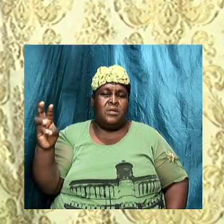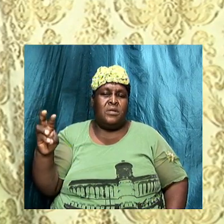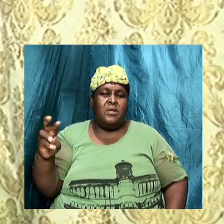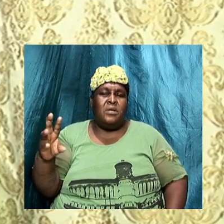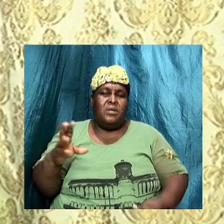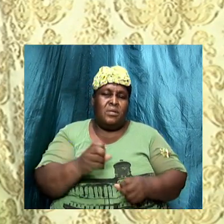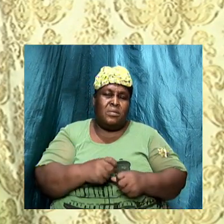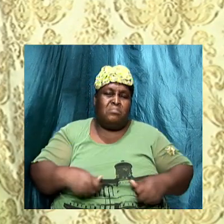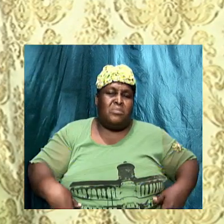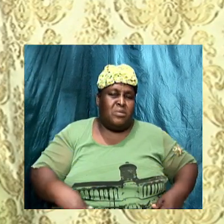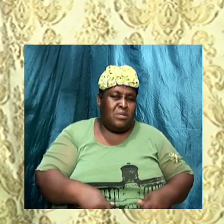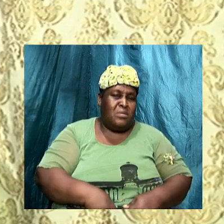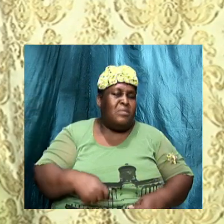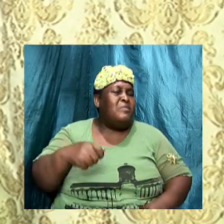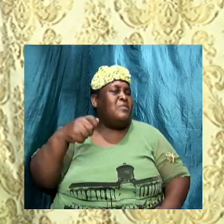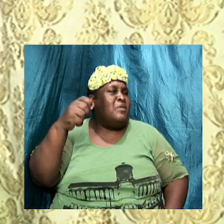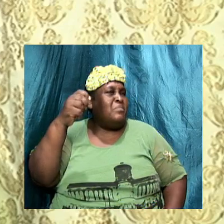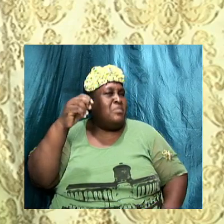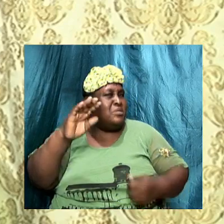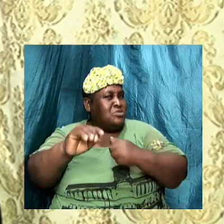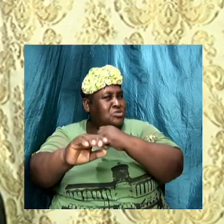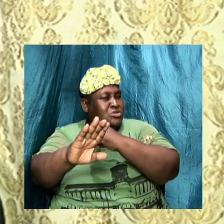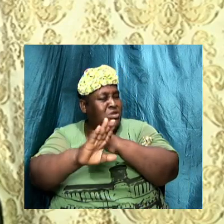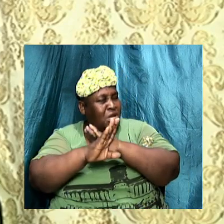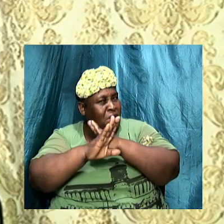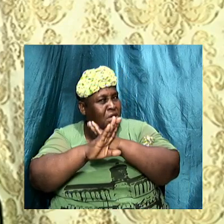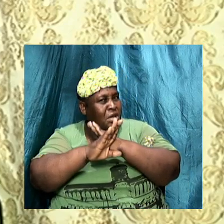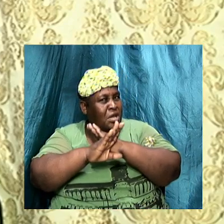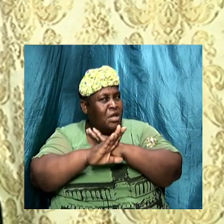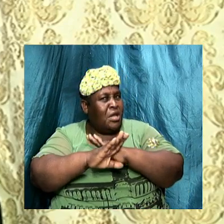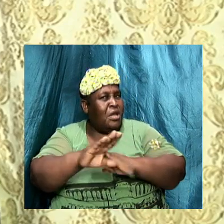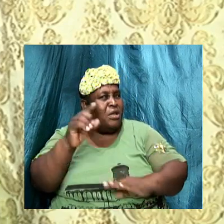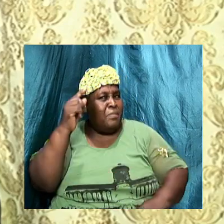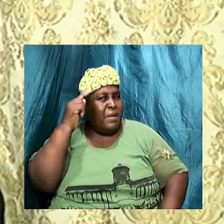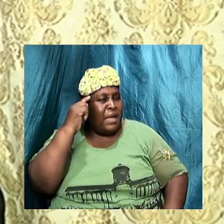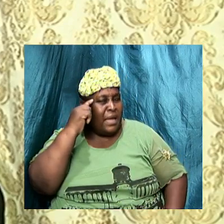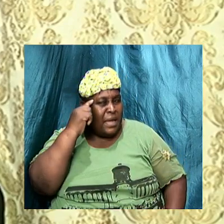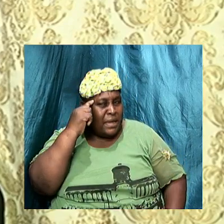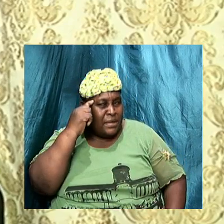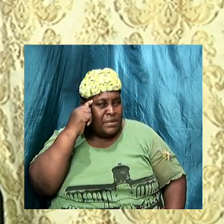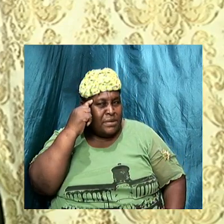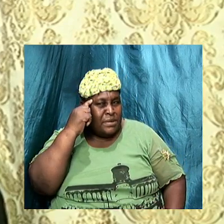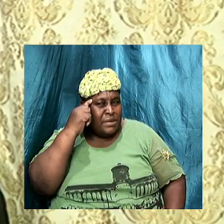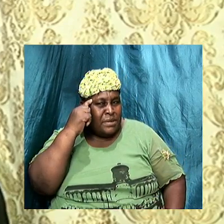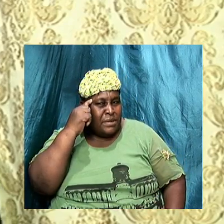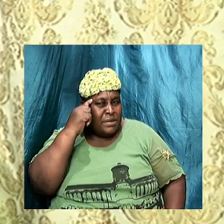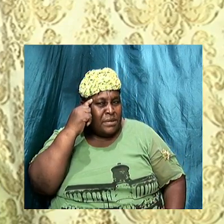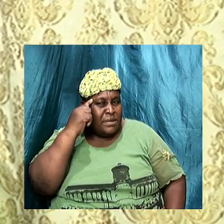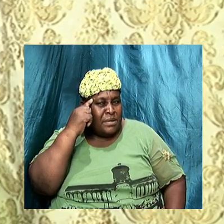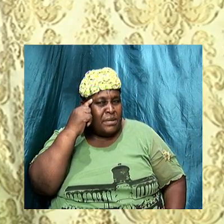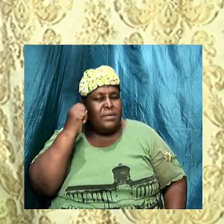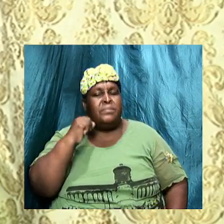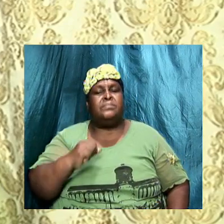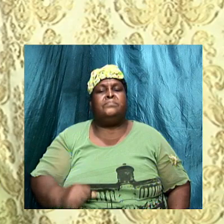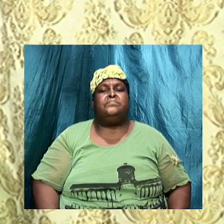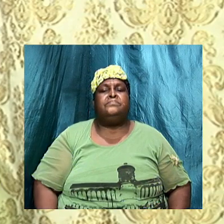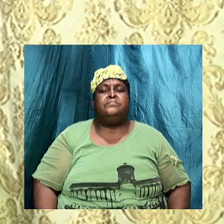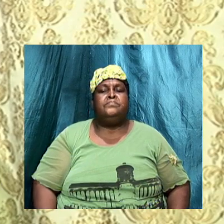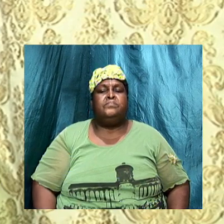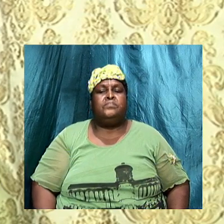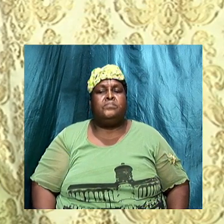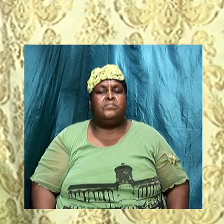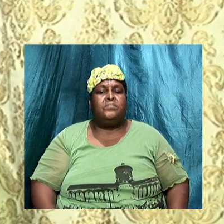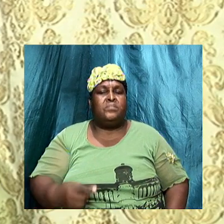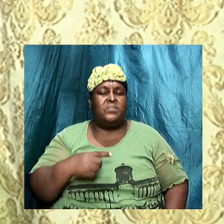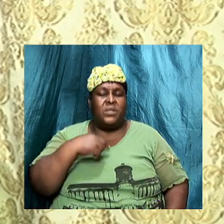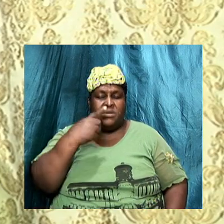lines of your mind. And the Bible is telling us that holiness really has to do with our mind. Amen. And we